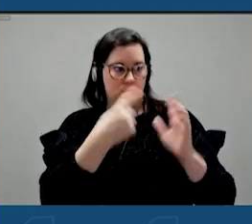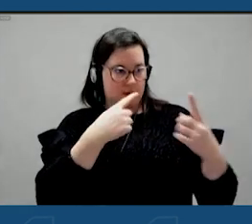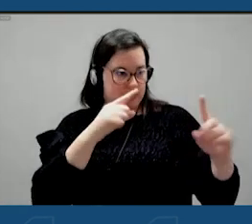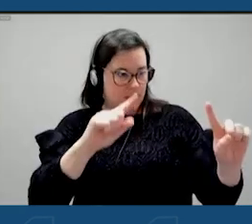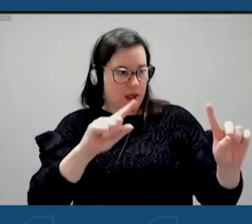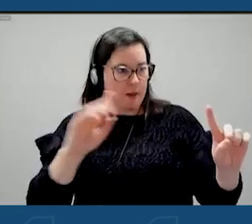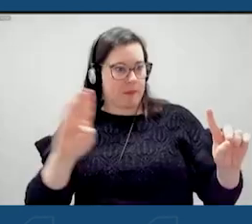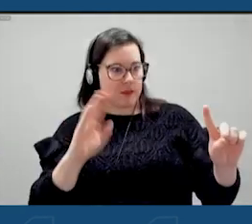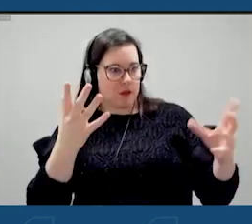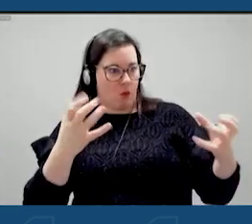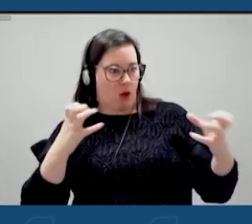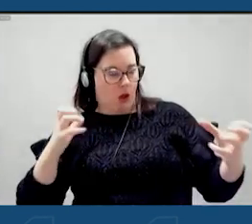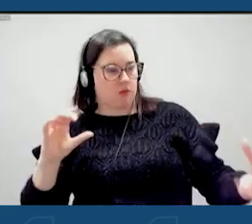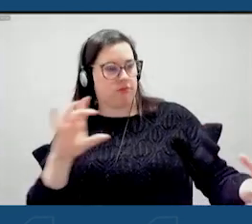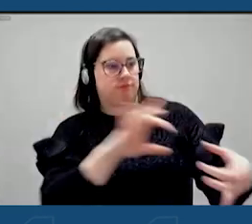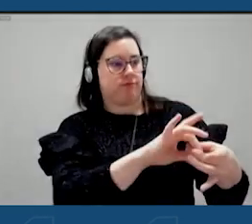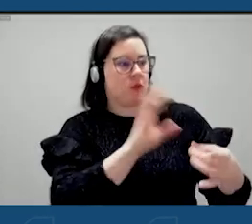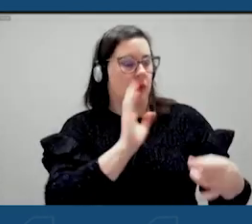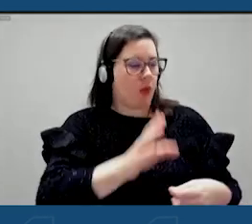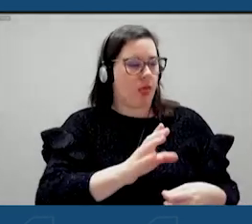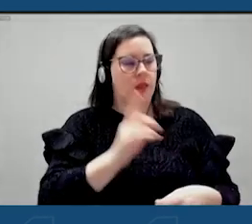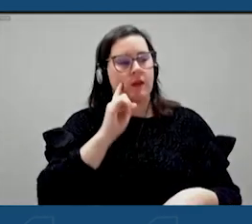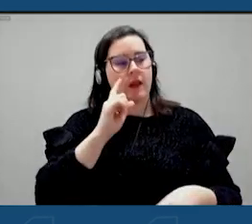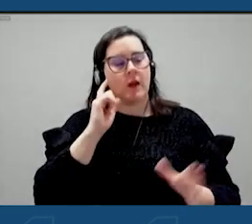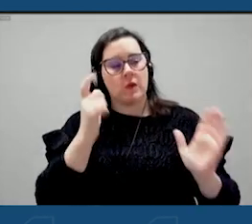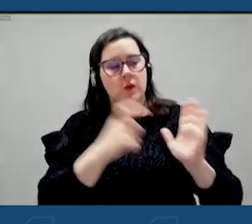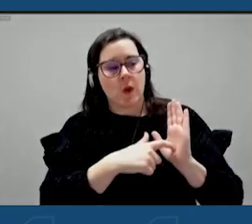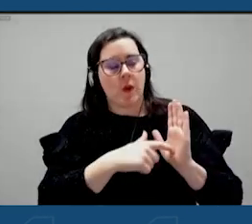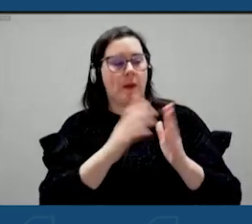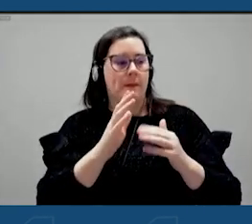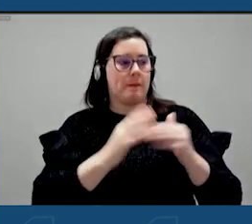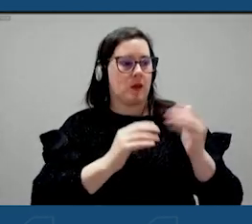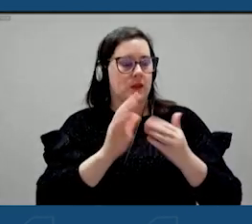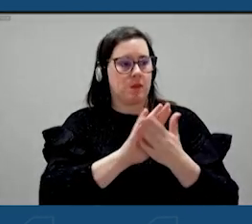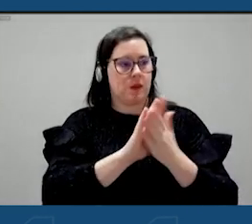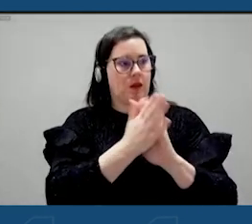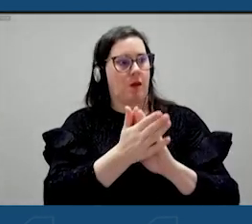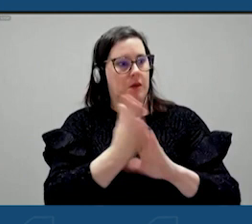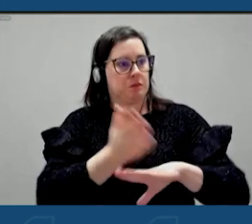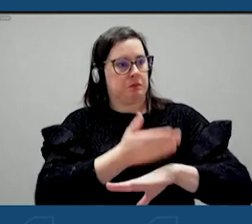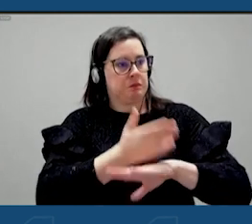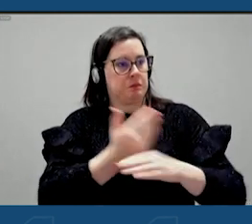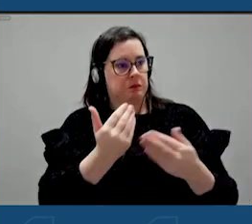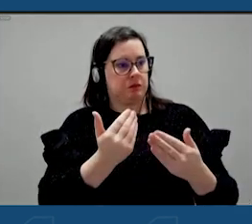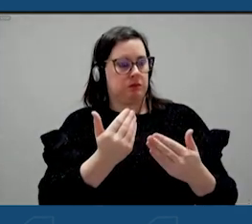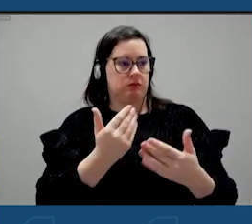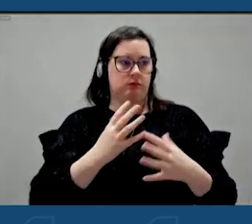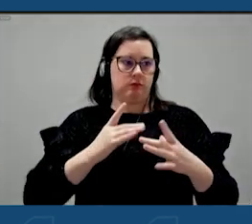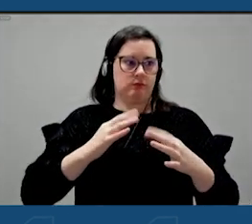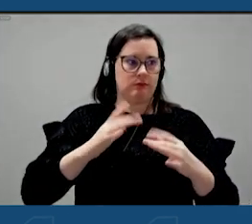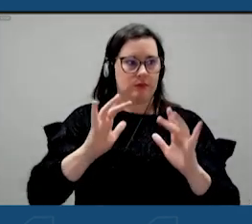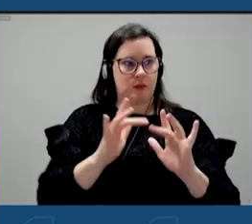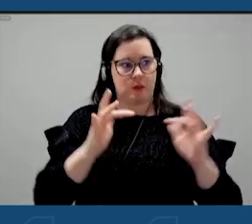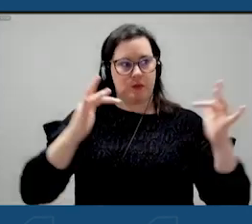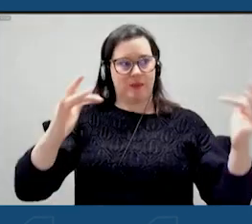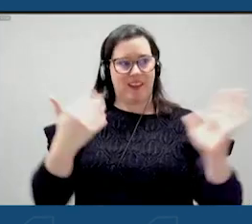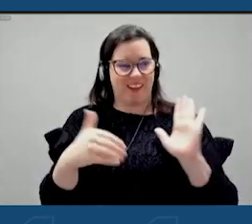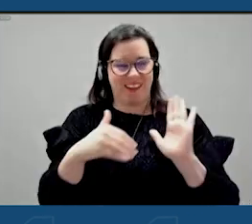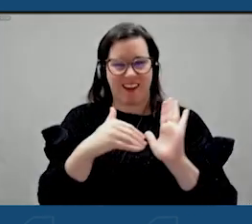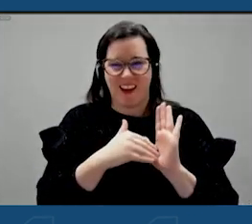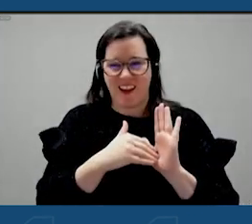downtown coming back, they see the buildings getting that, you know, the, the, the luster brought back to them with